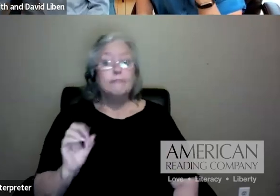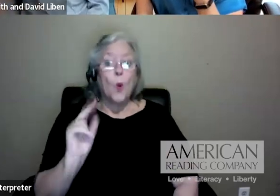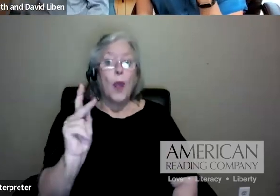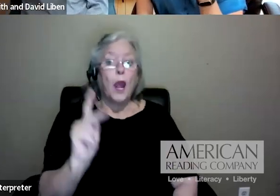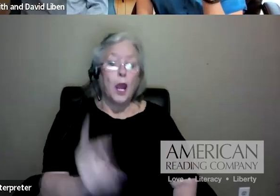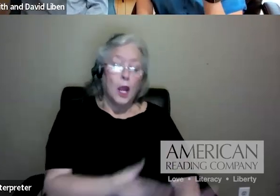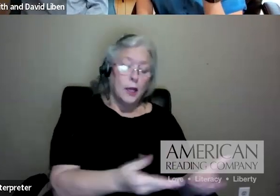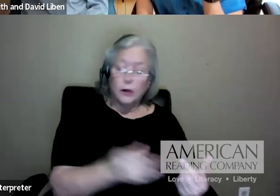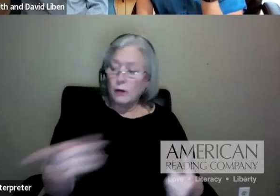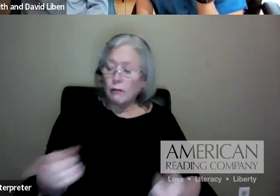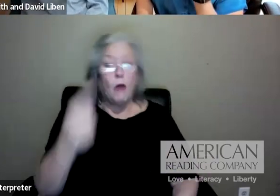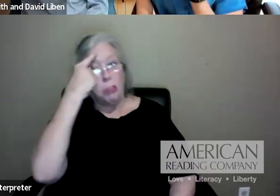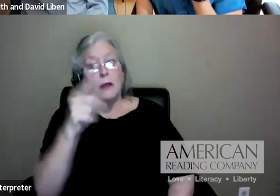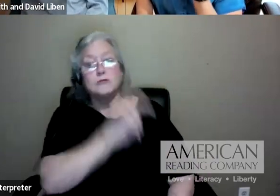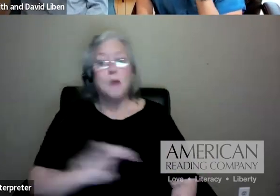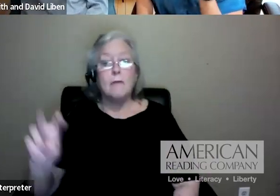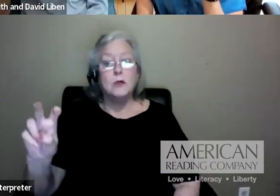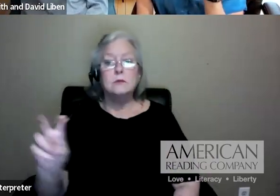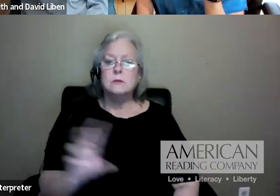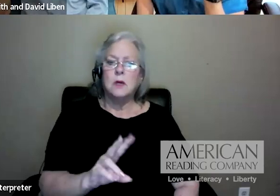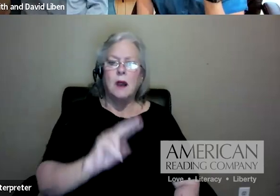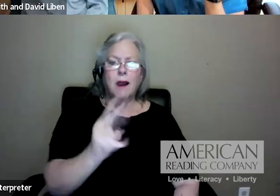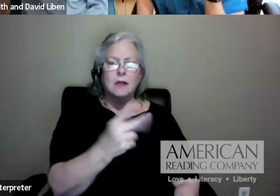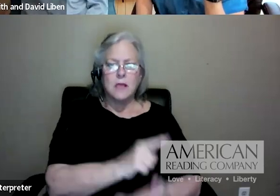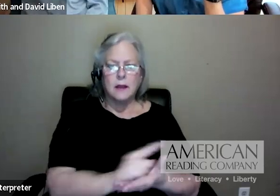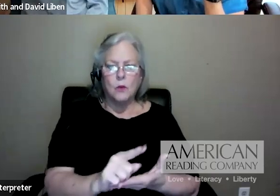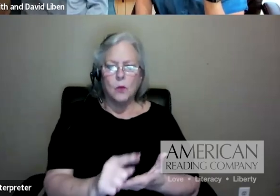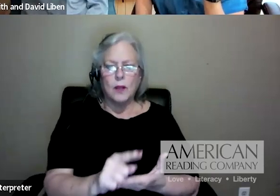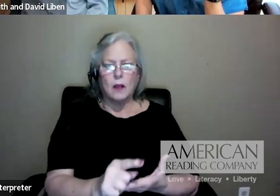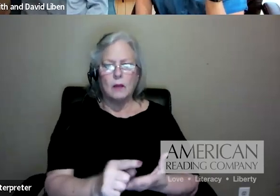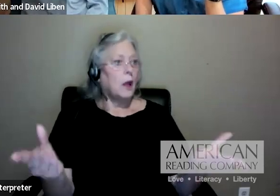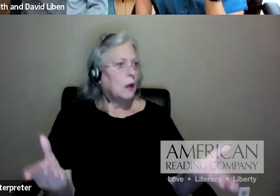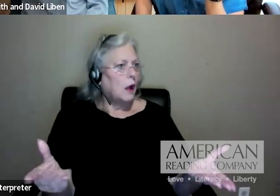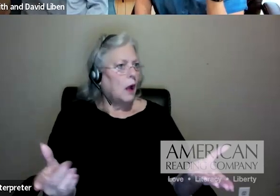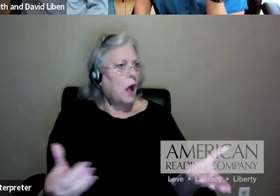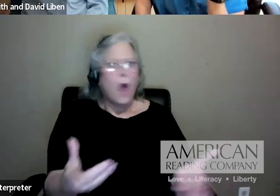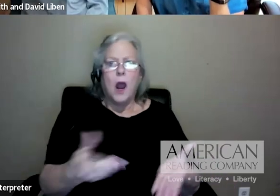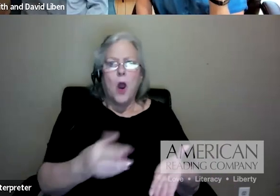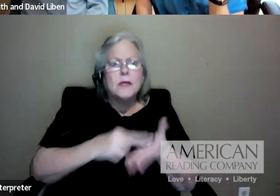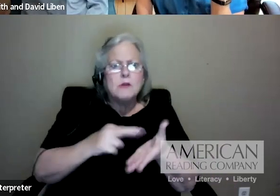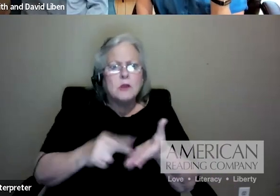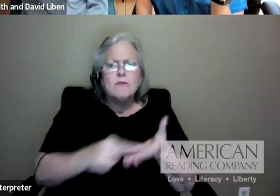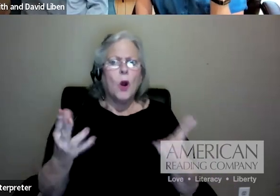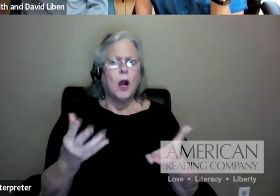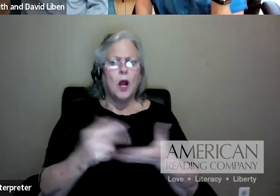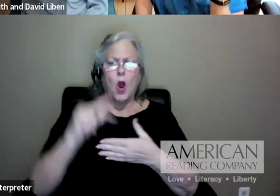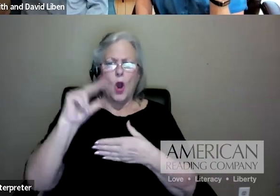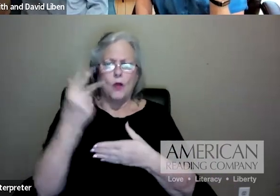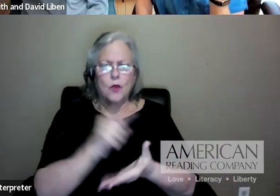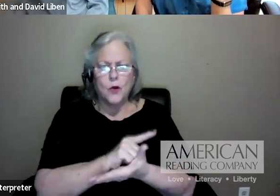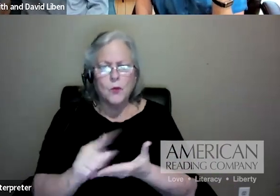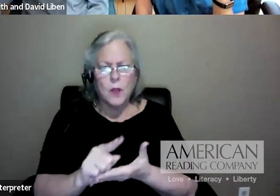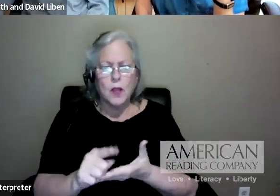it's about travel, right? The second week, it goes to being resourceful. The third week, they do patterns.